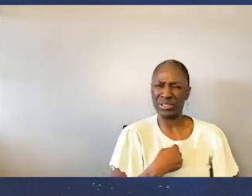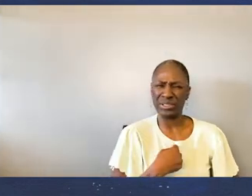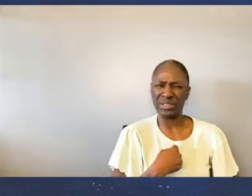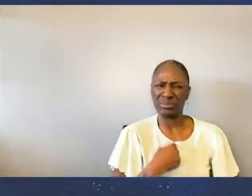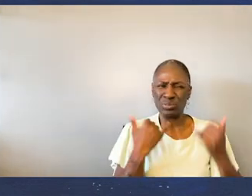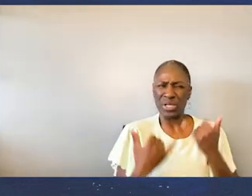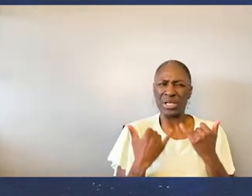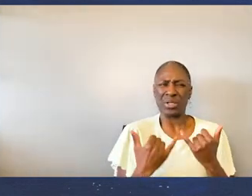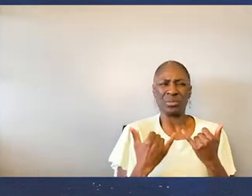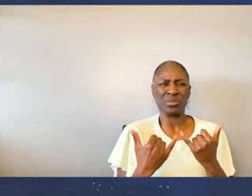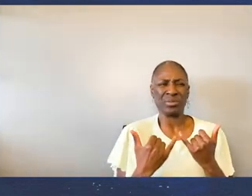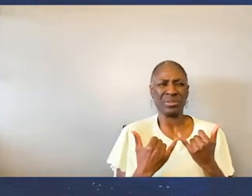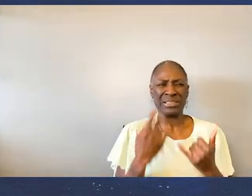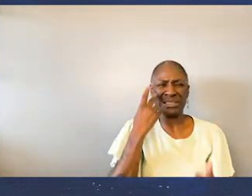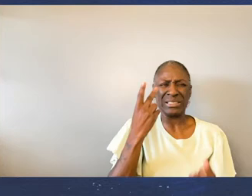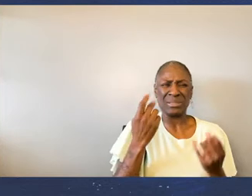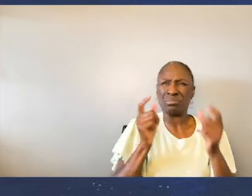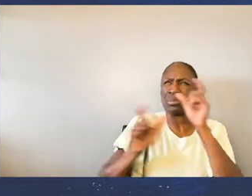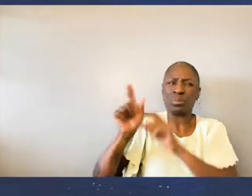Into the leaf